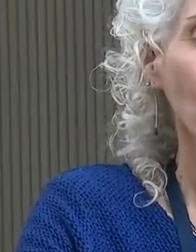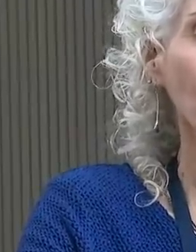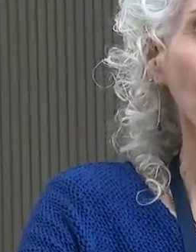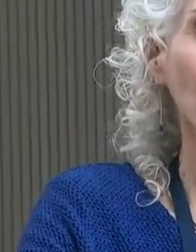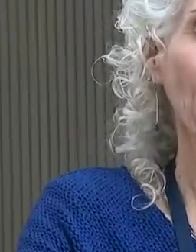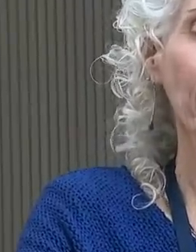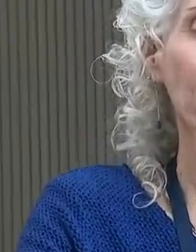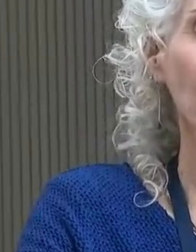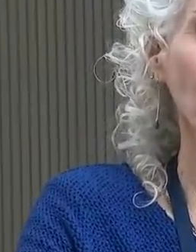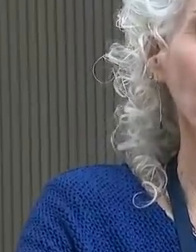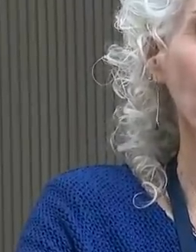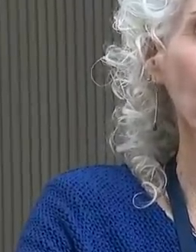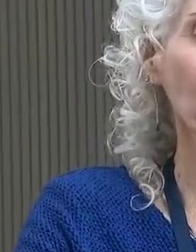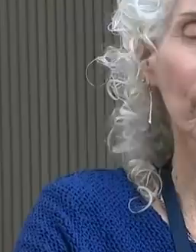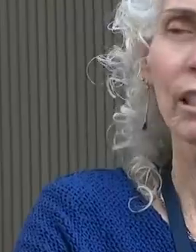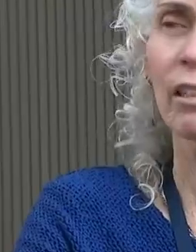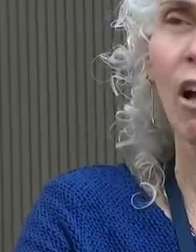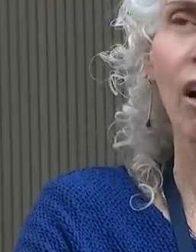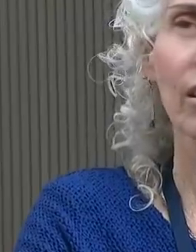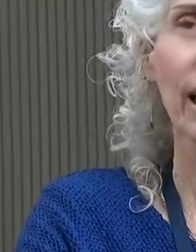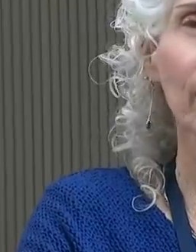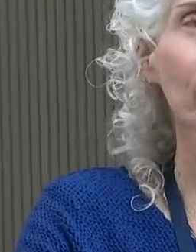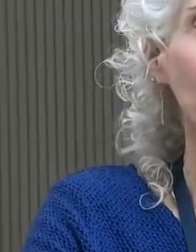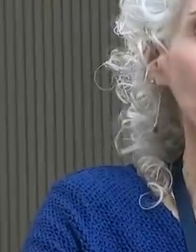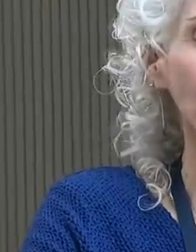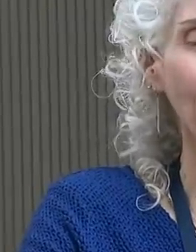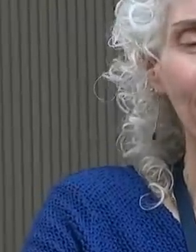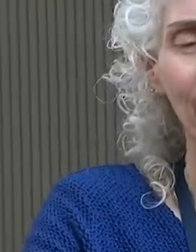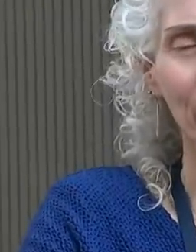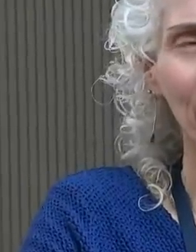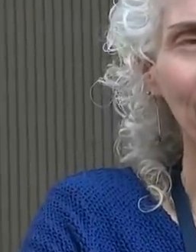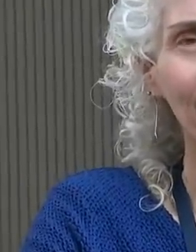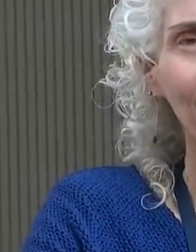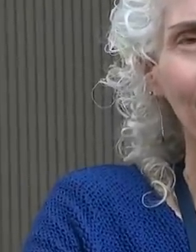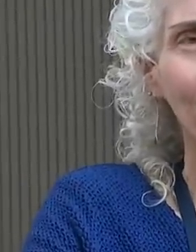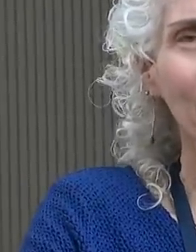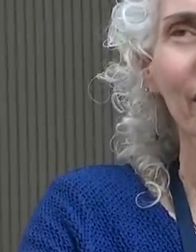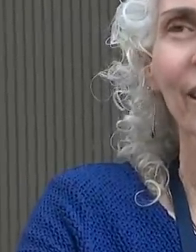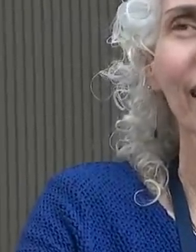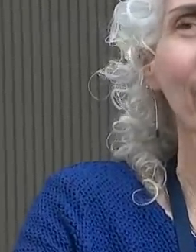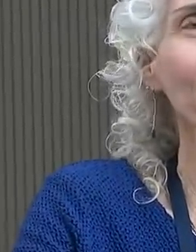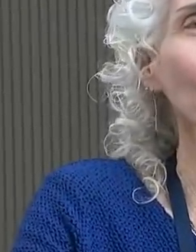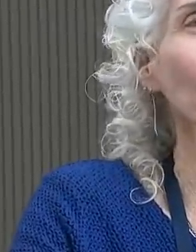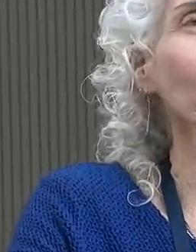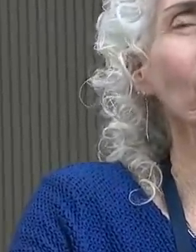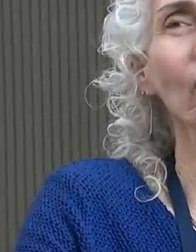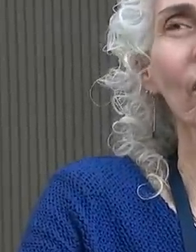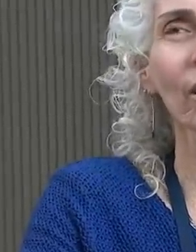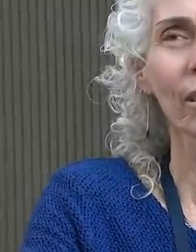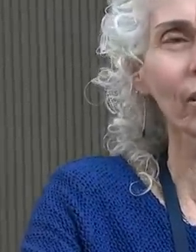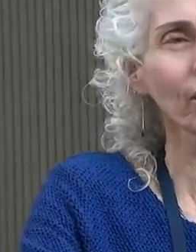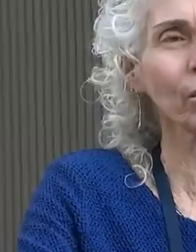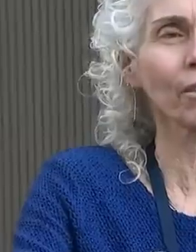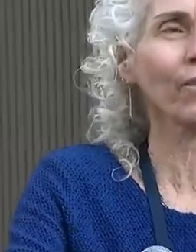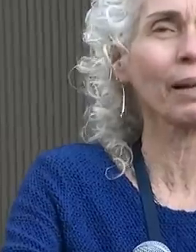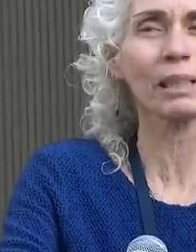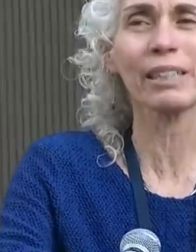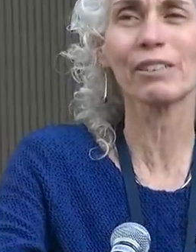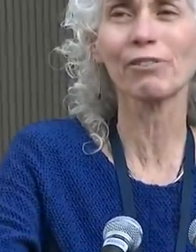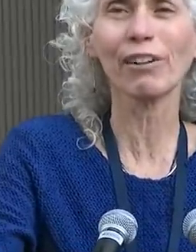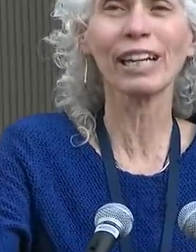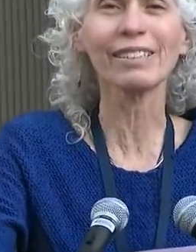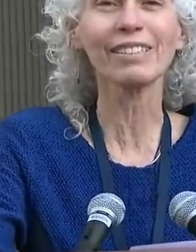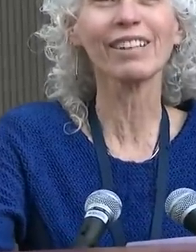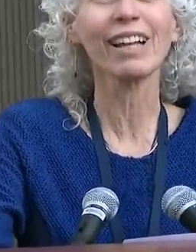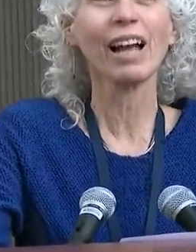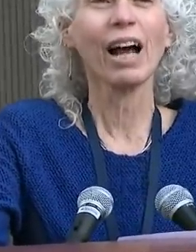over the past month, including a long layover in South Korea. We extend our deepest condolences to her family